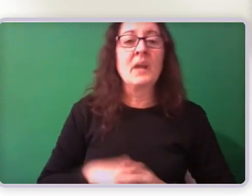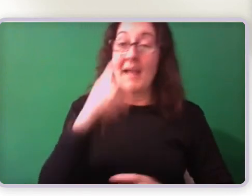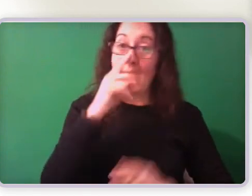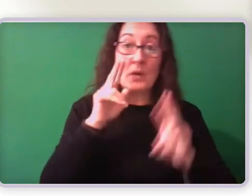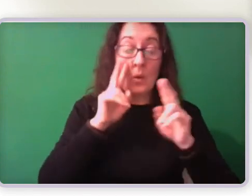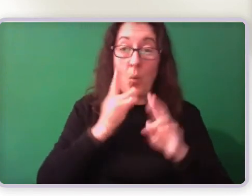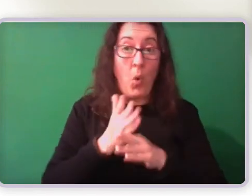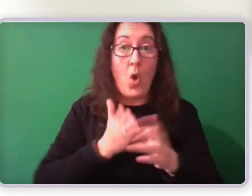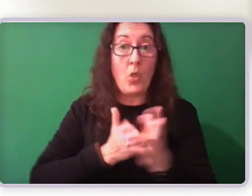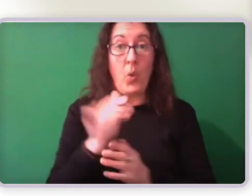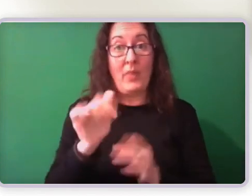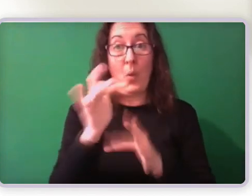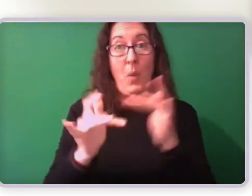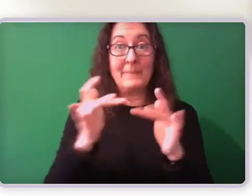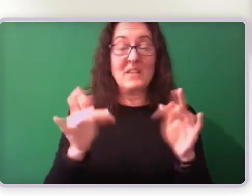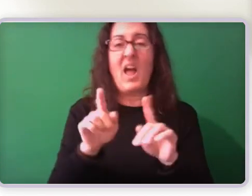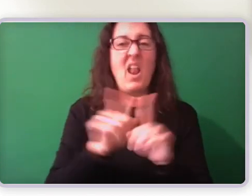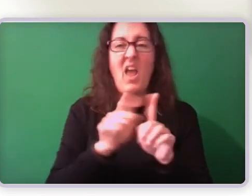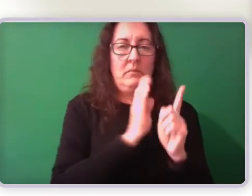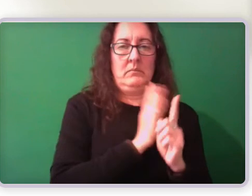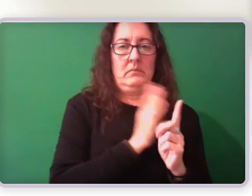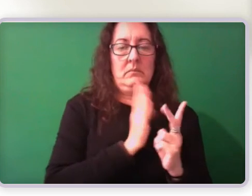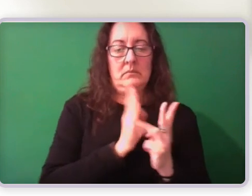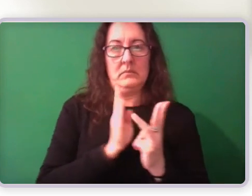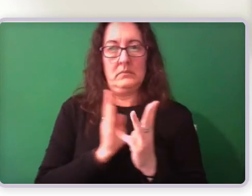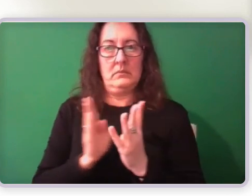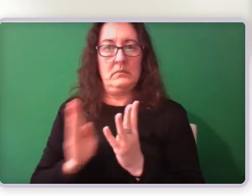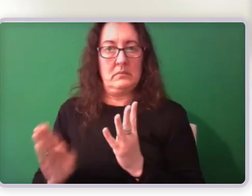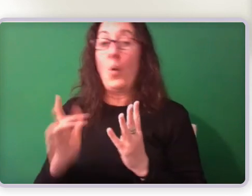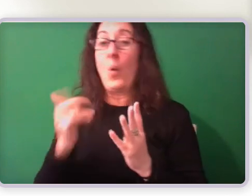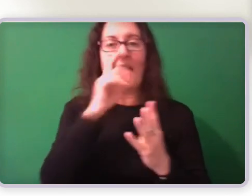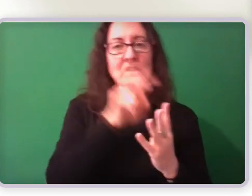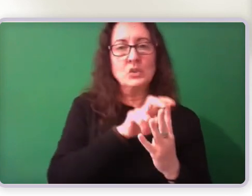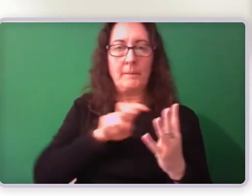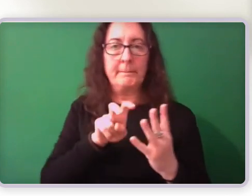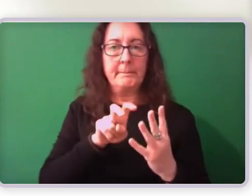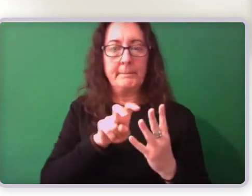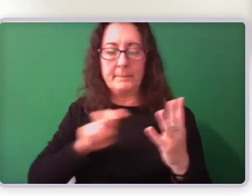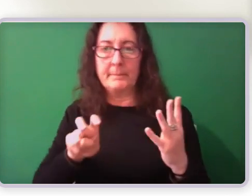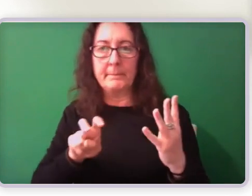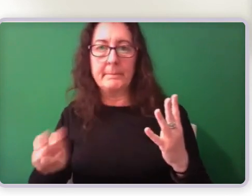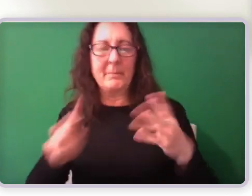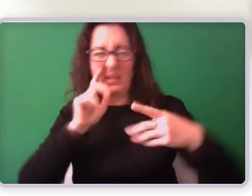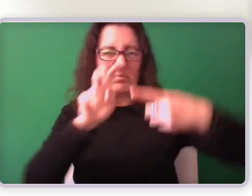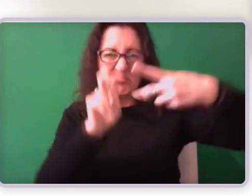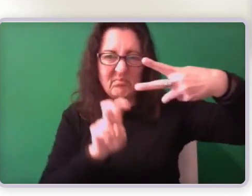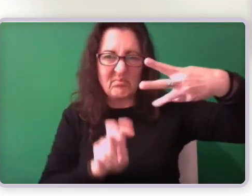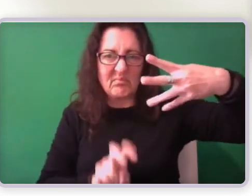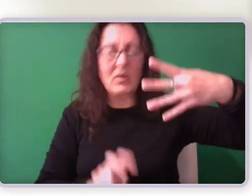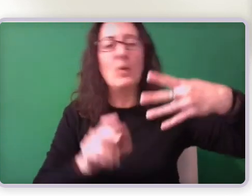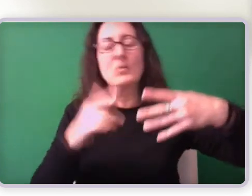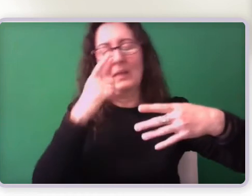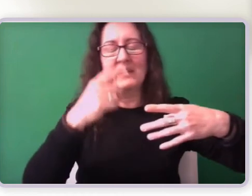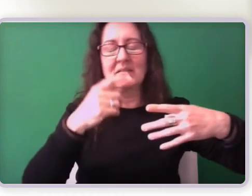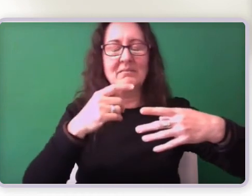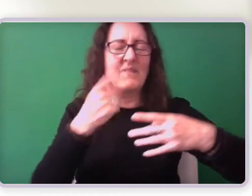or go straight to the information that they want. At the end of each page, there is a suggested next page for people to move on to.